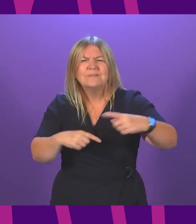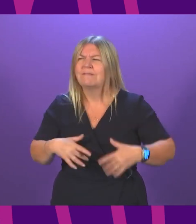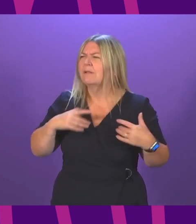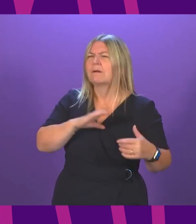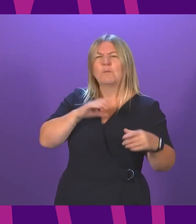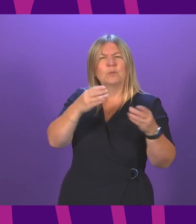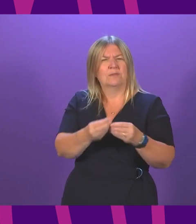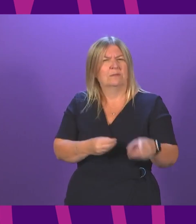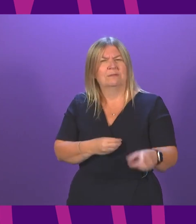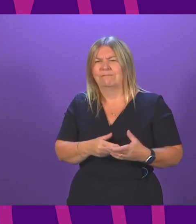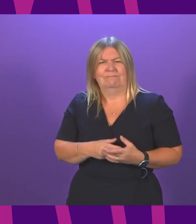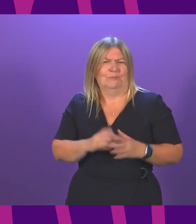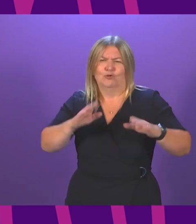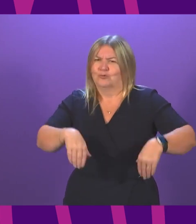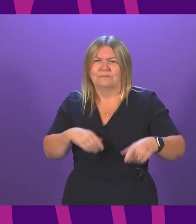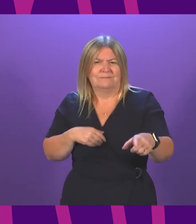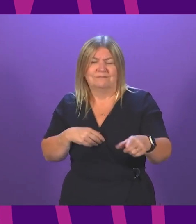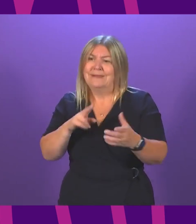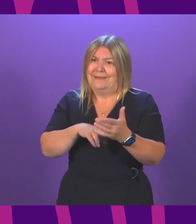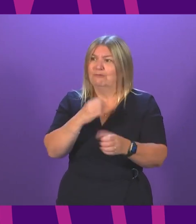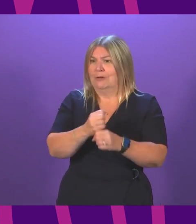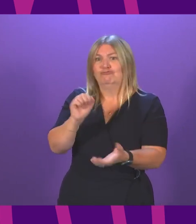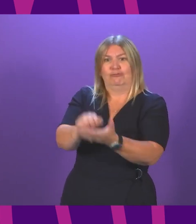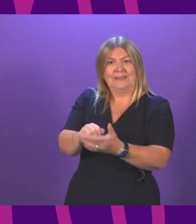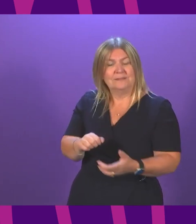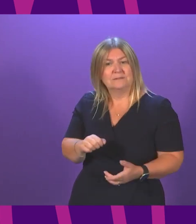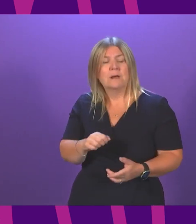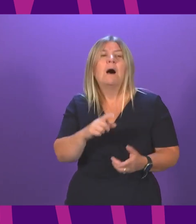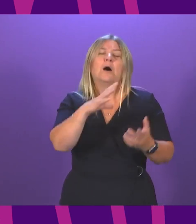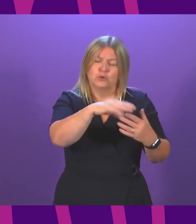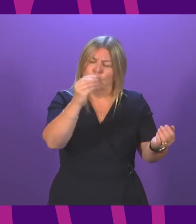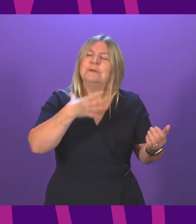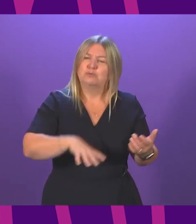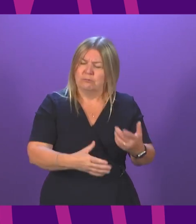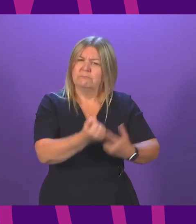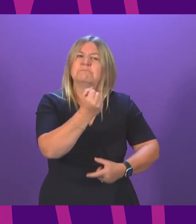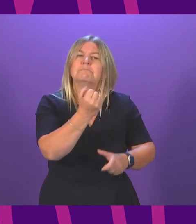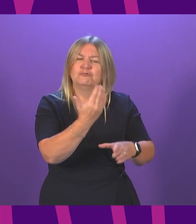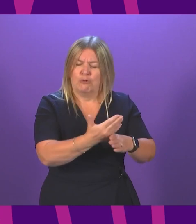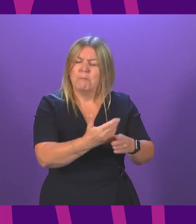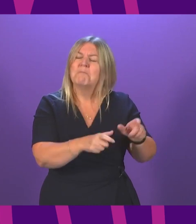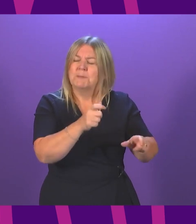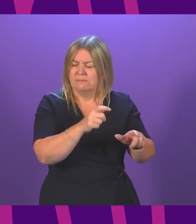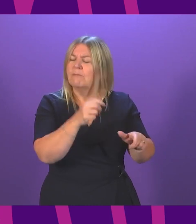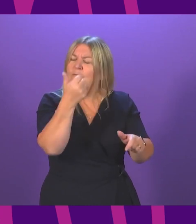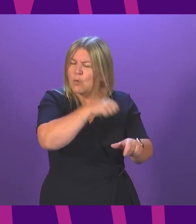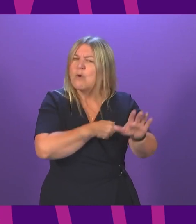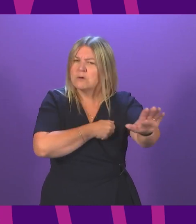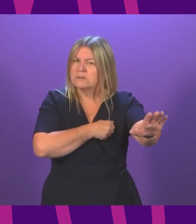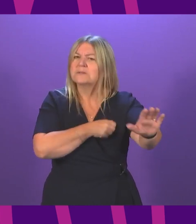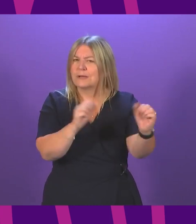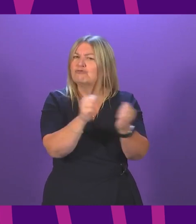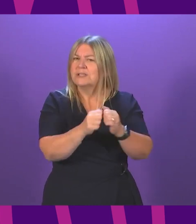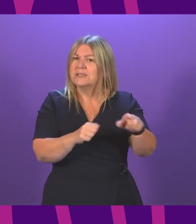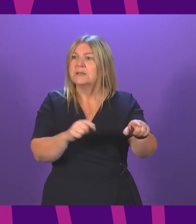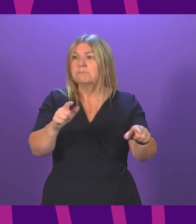Neil Gray is absolutely right. To say that the Tories would rather people wouldn't work, well of course we want to support people into work where they can work, but so many of the people